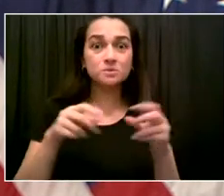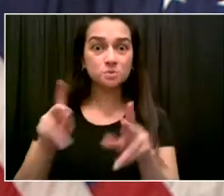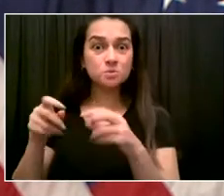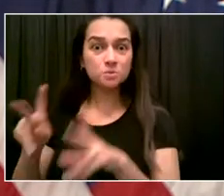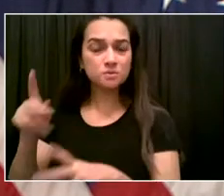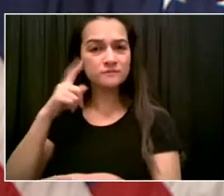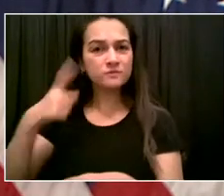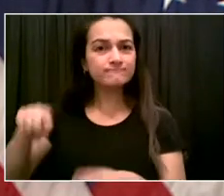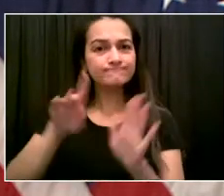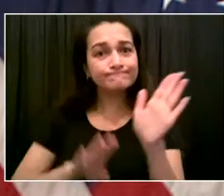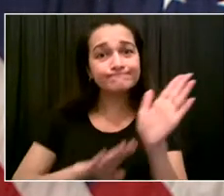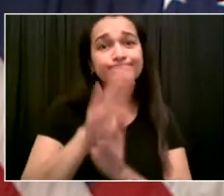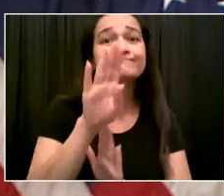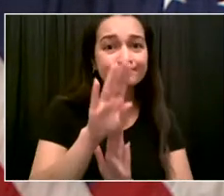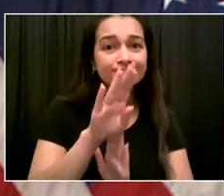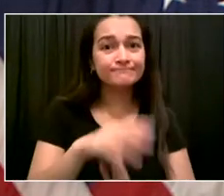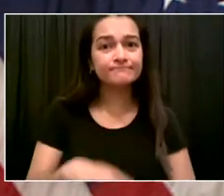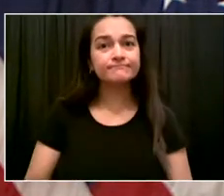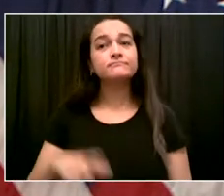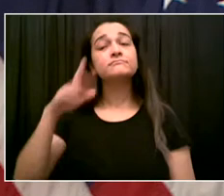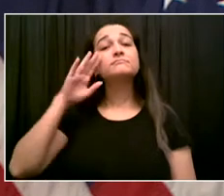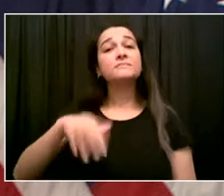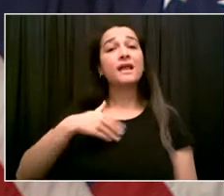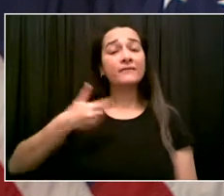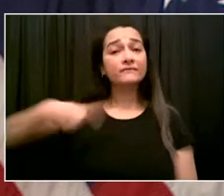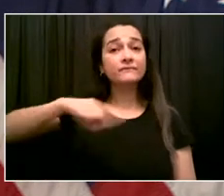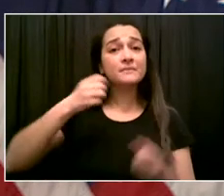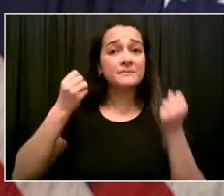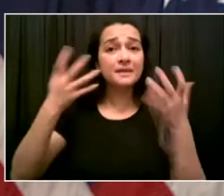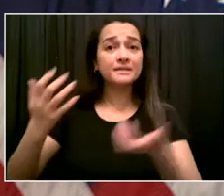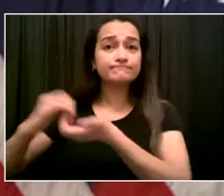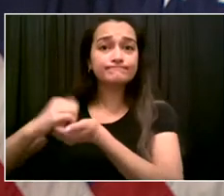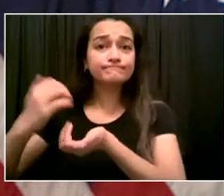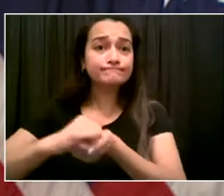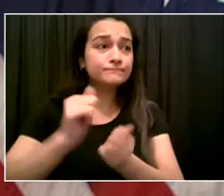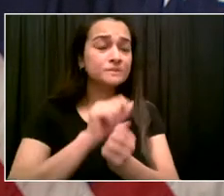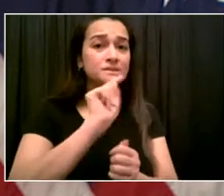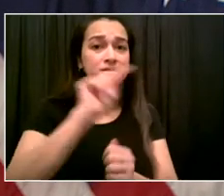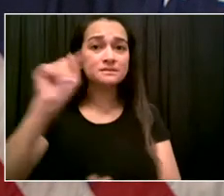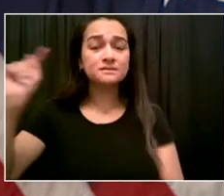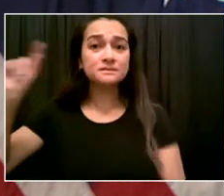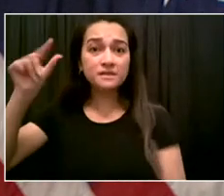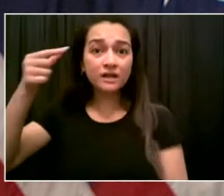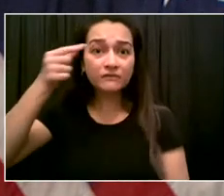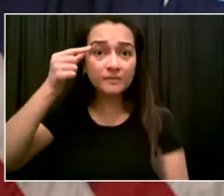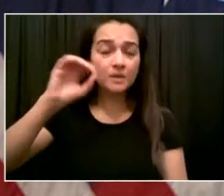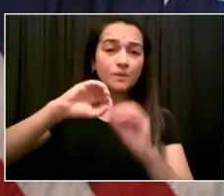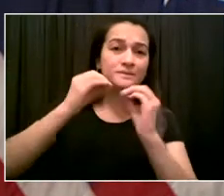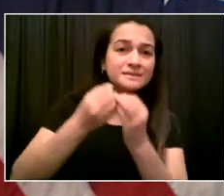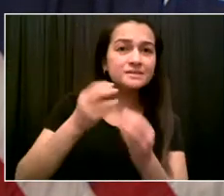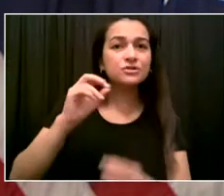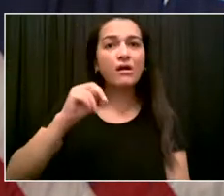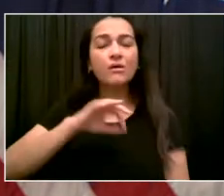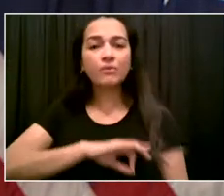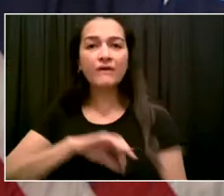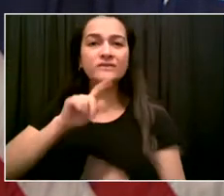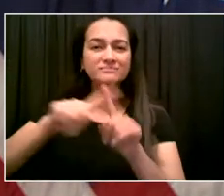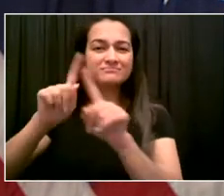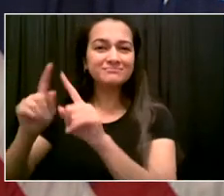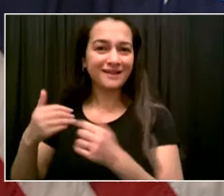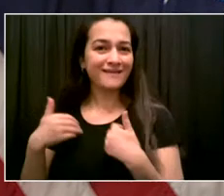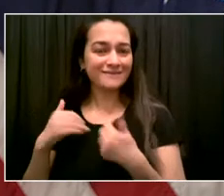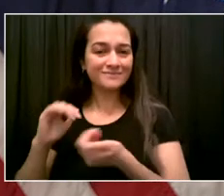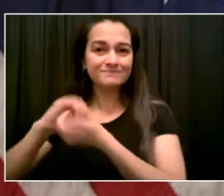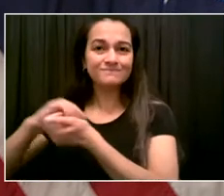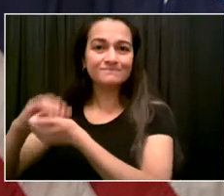the reopening and the running of our enrollment centers possible. As the mayor said, you can make an